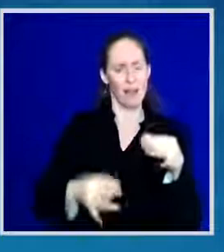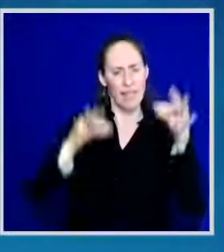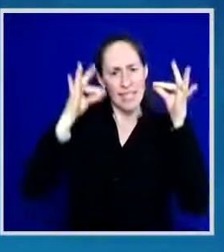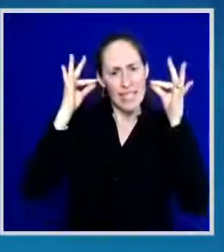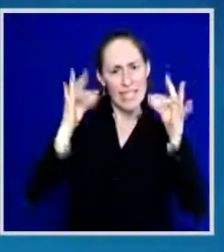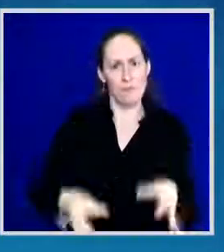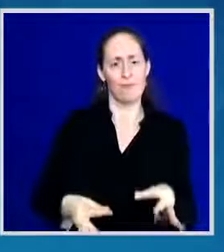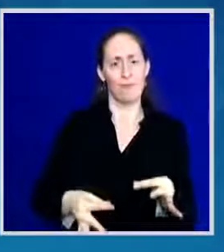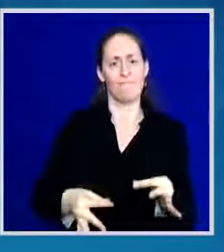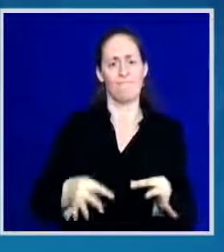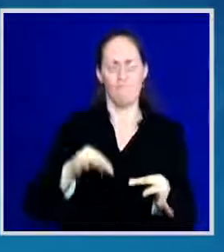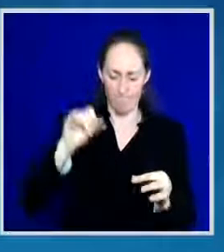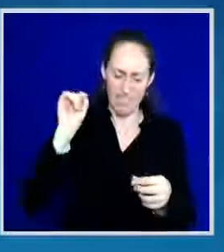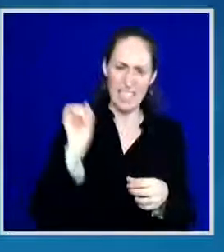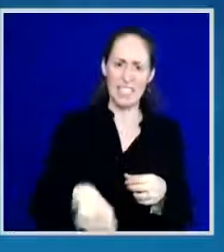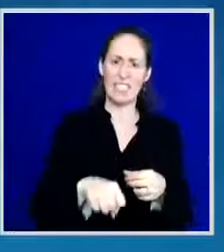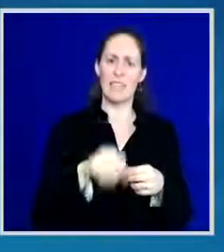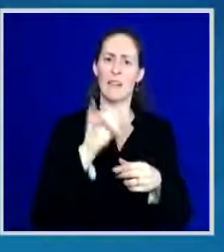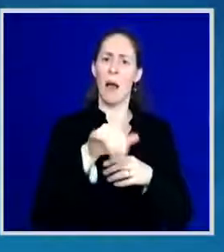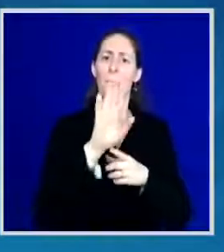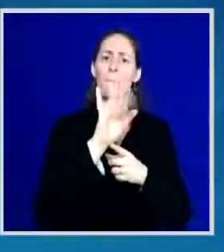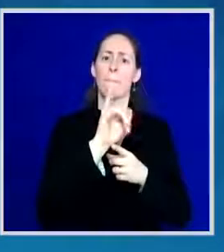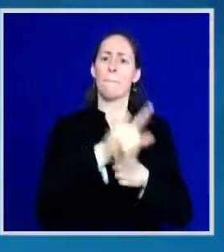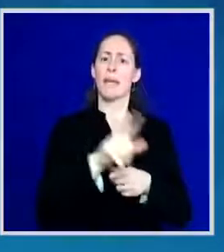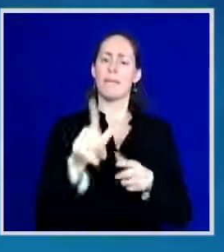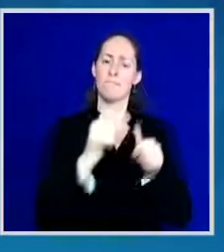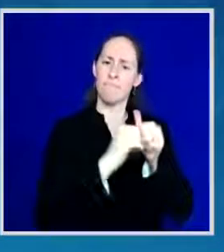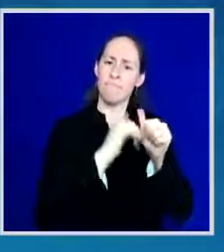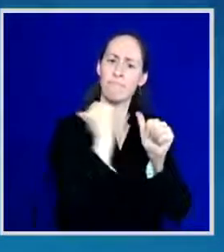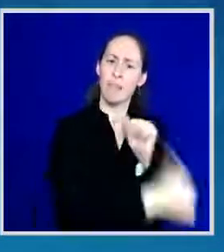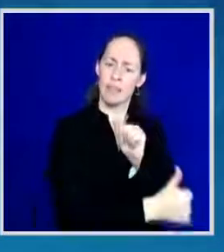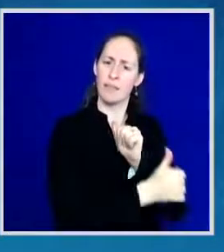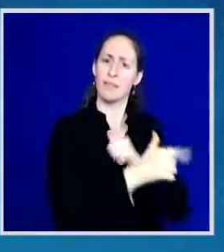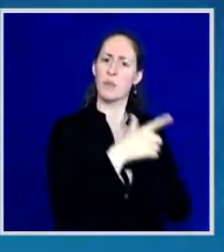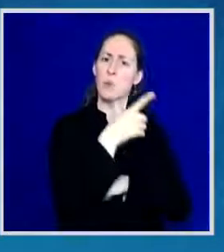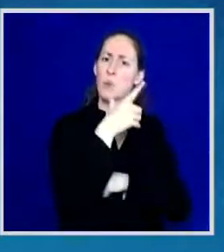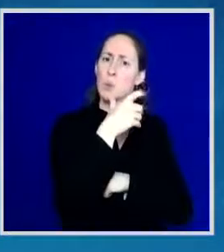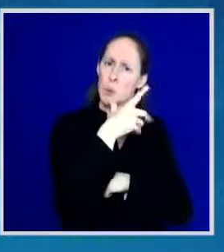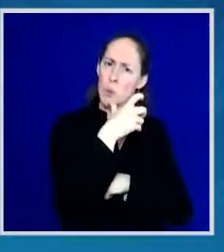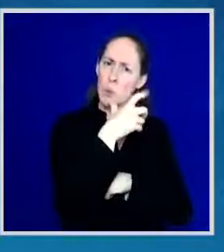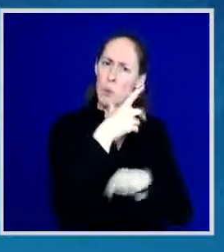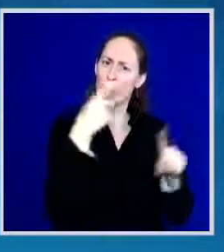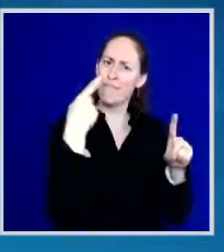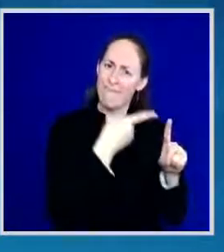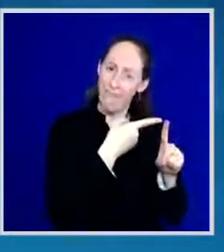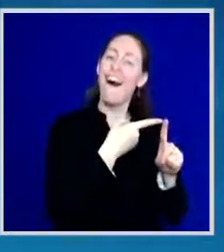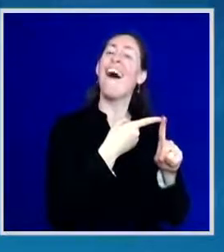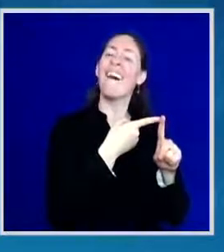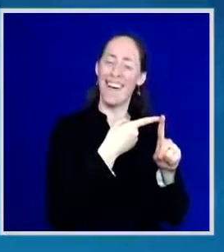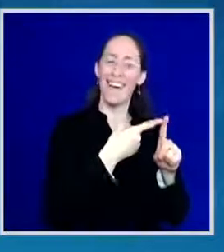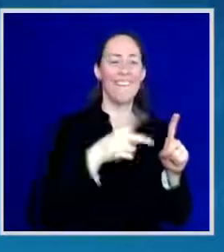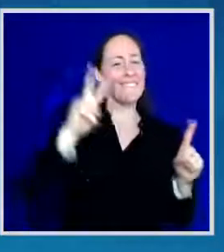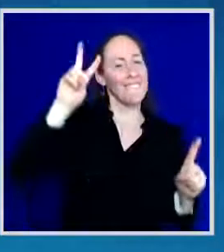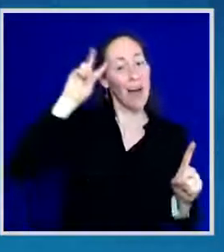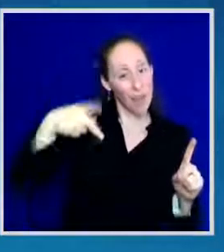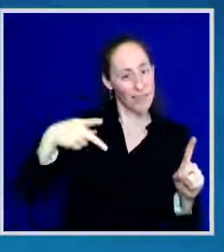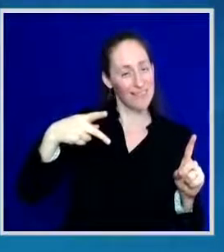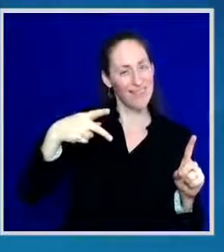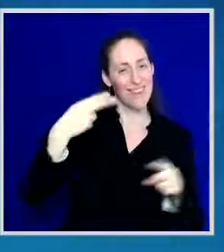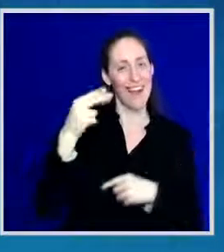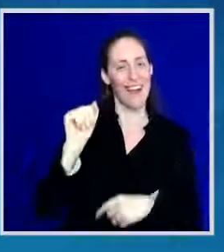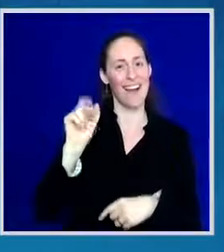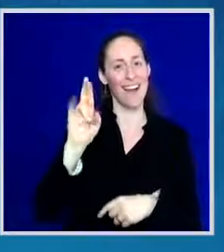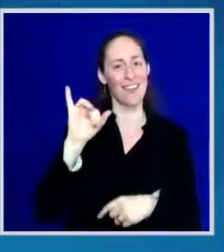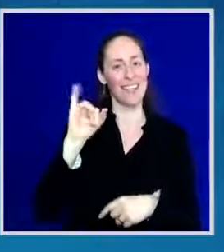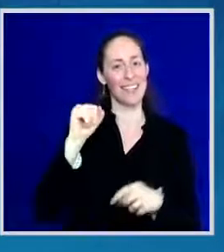forward the American rescue plan was Vice President Kamala Harris. And like Senator Cardin I was